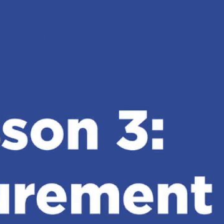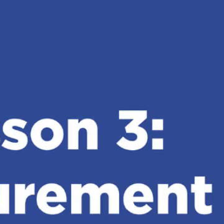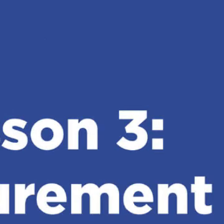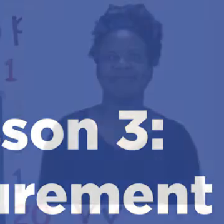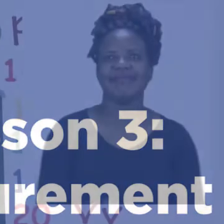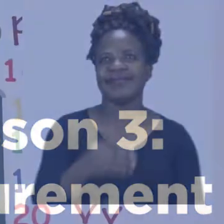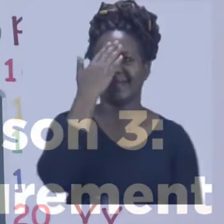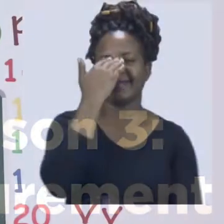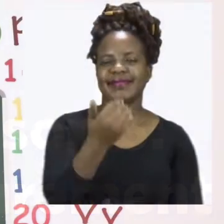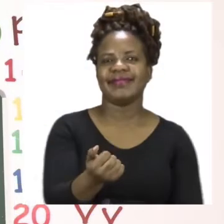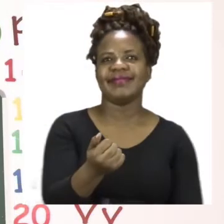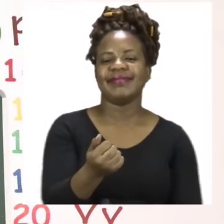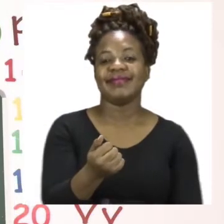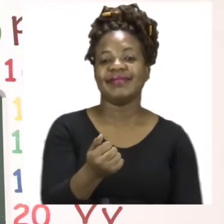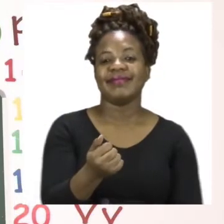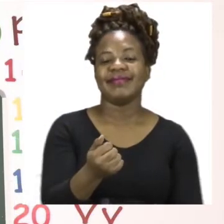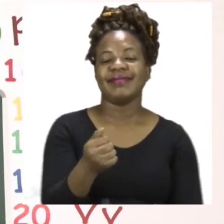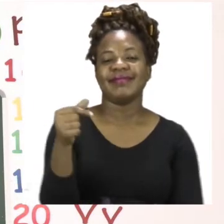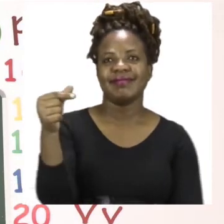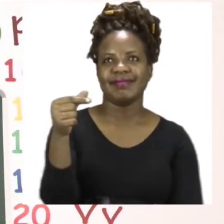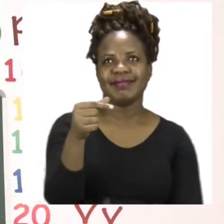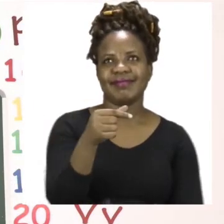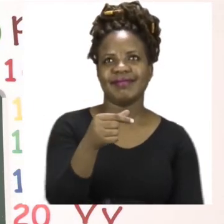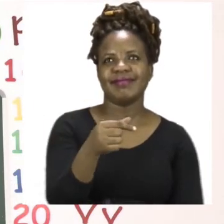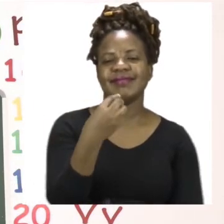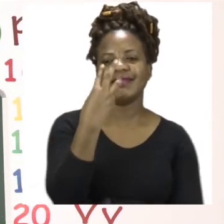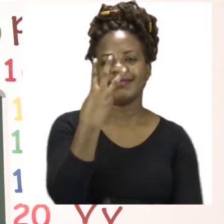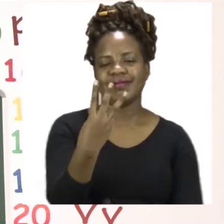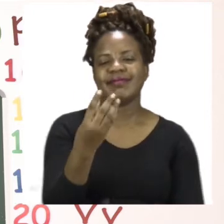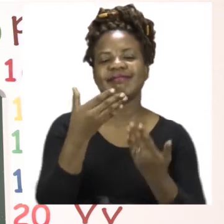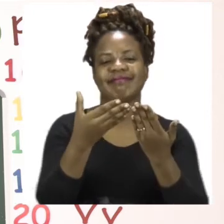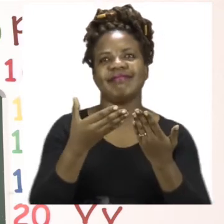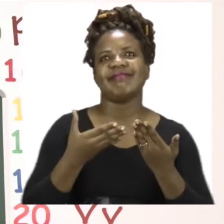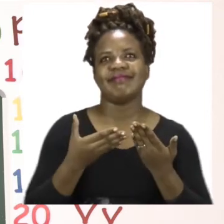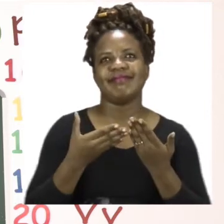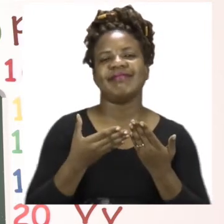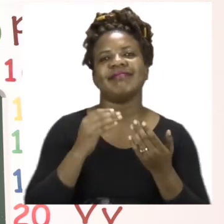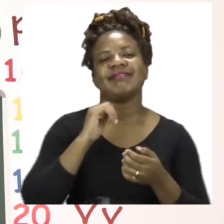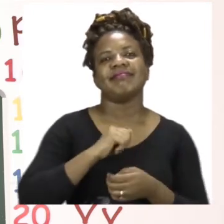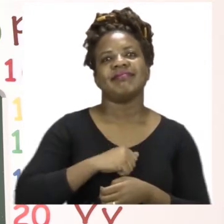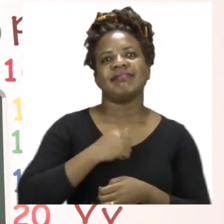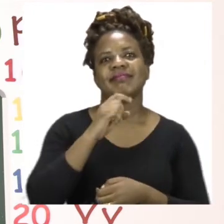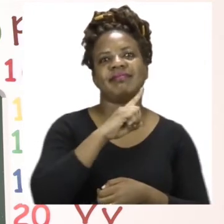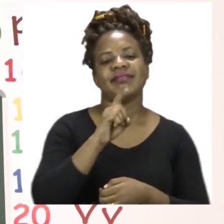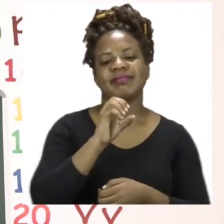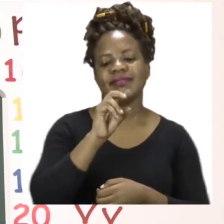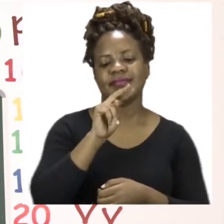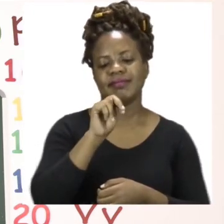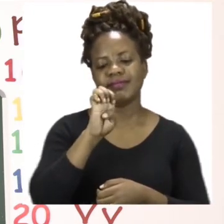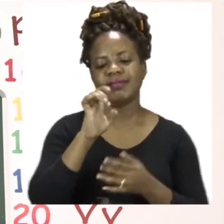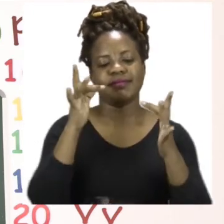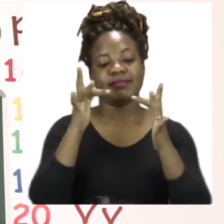Hello grade 2's and welcome to MyZone Online School. My